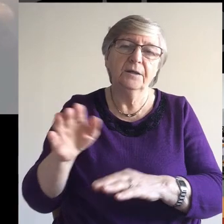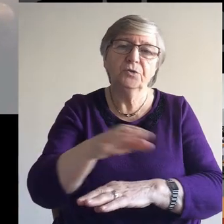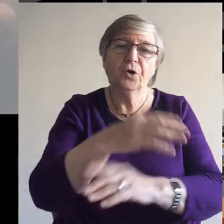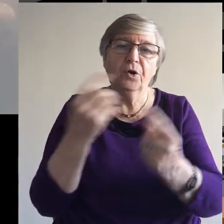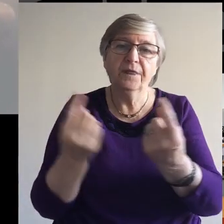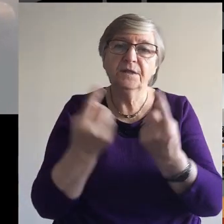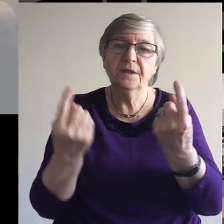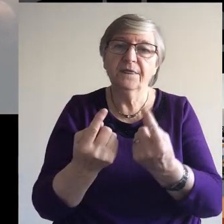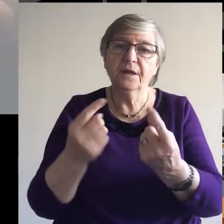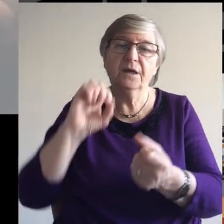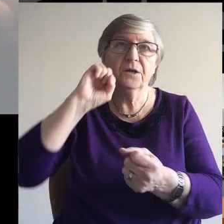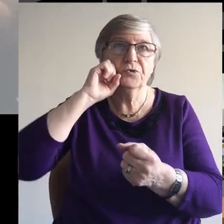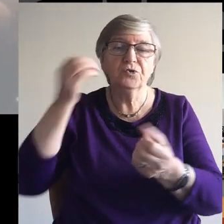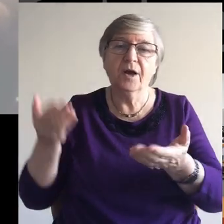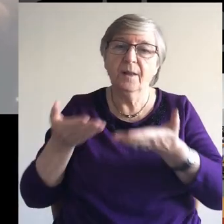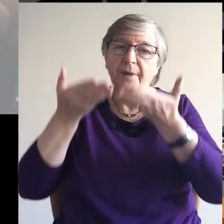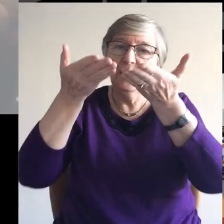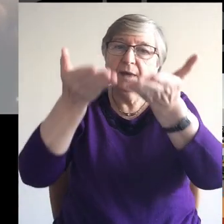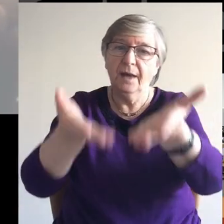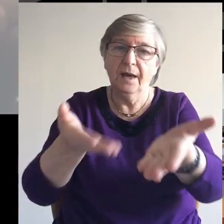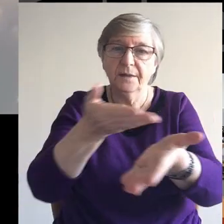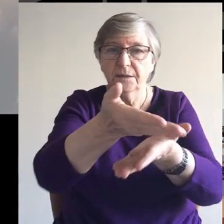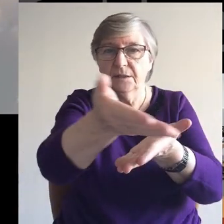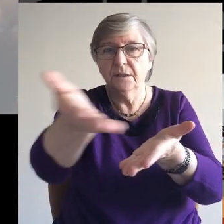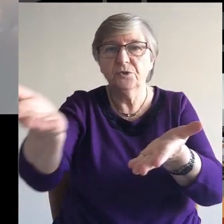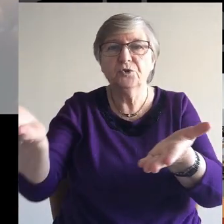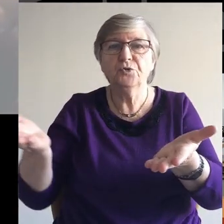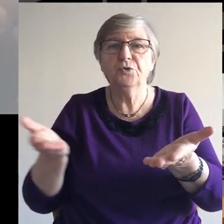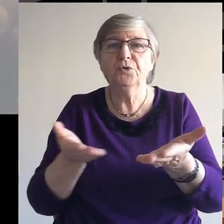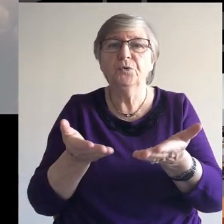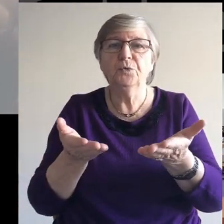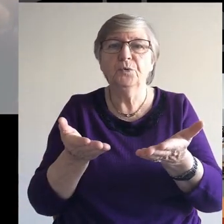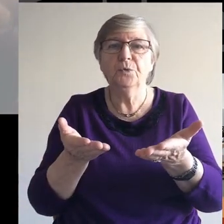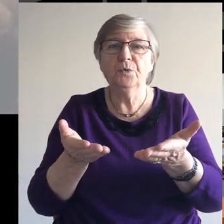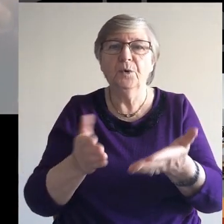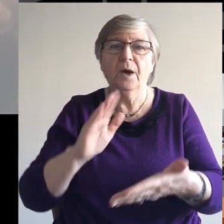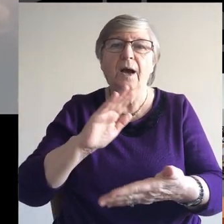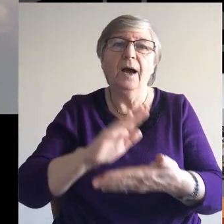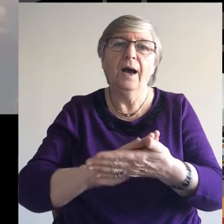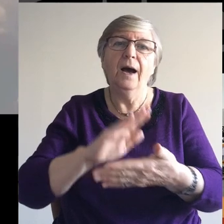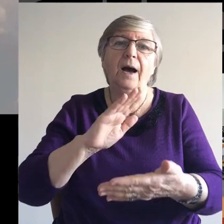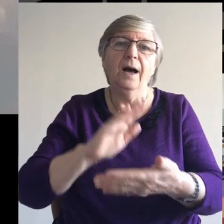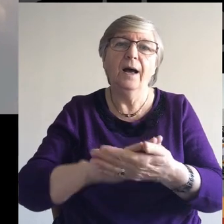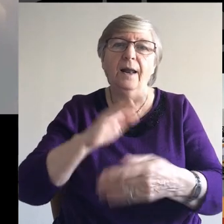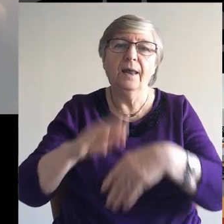and all his faith shall be added unto you.